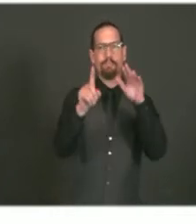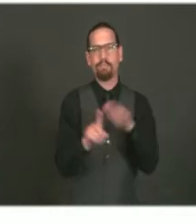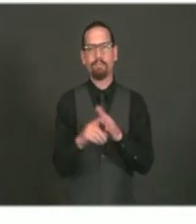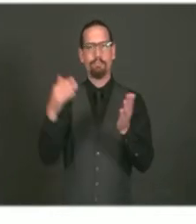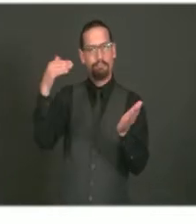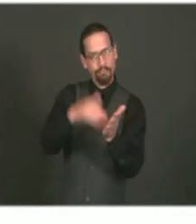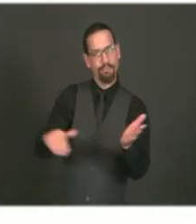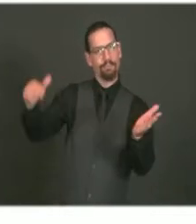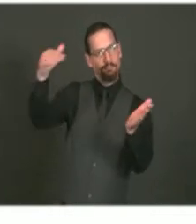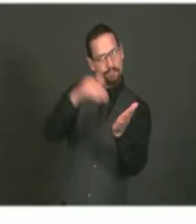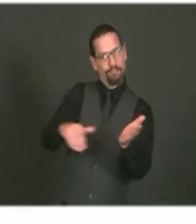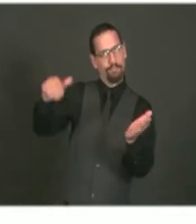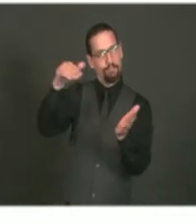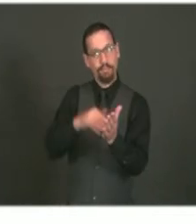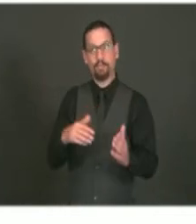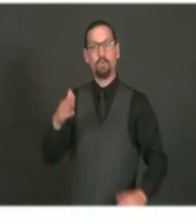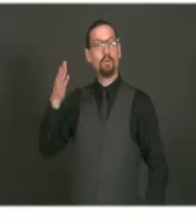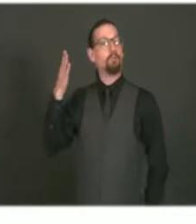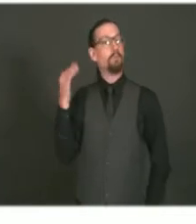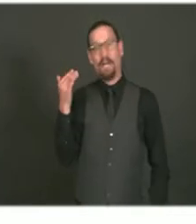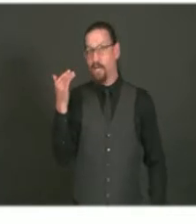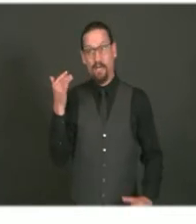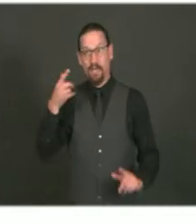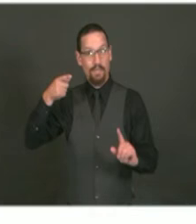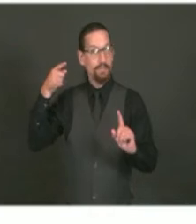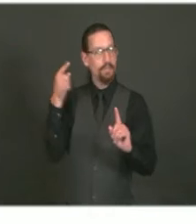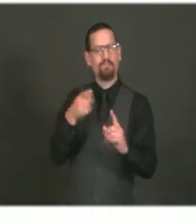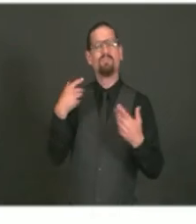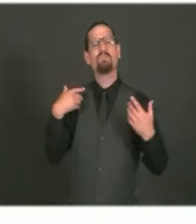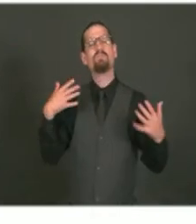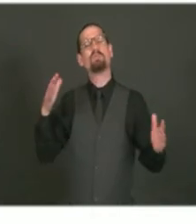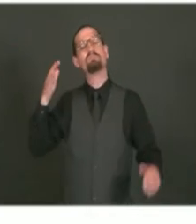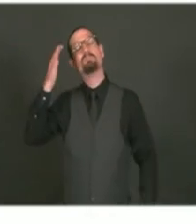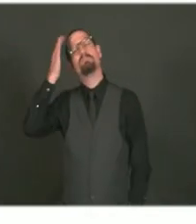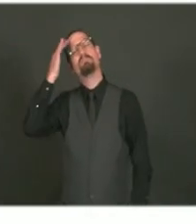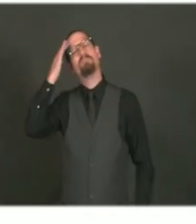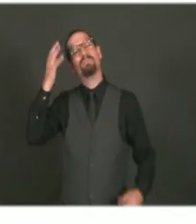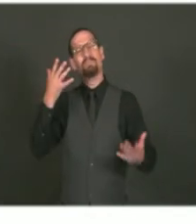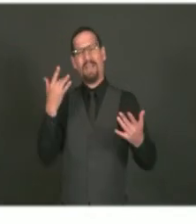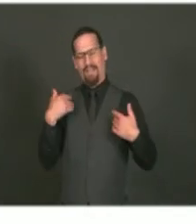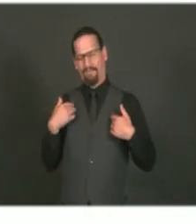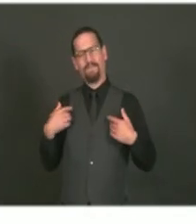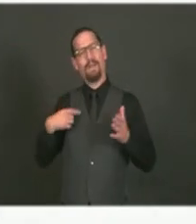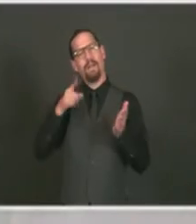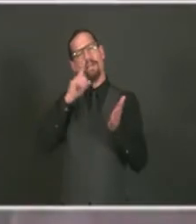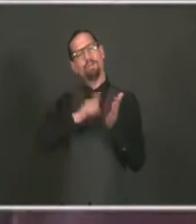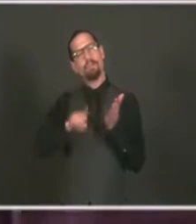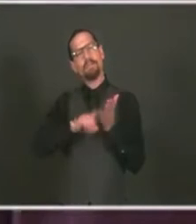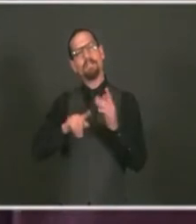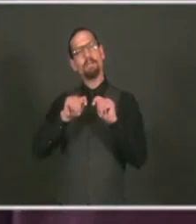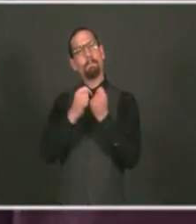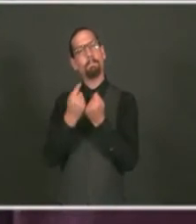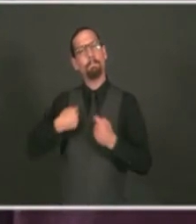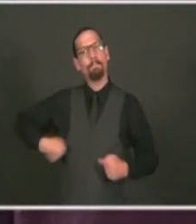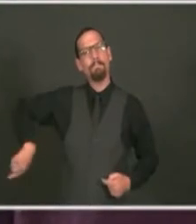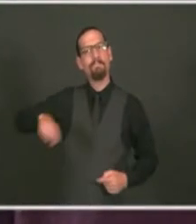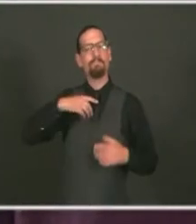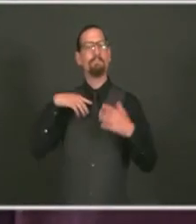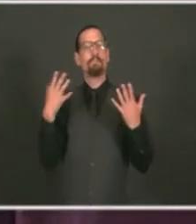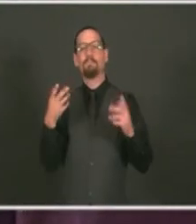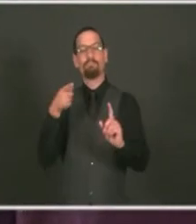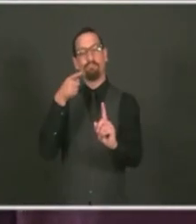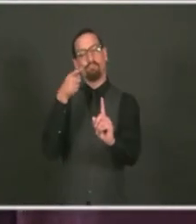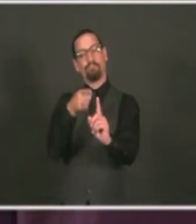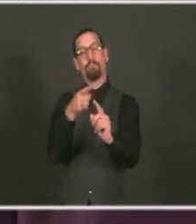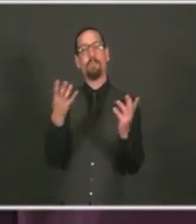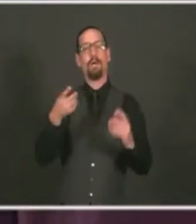which we know from our case investigations, is that college students are still socializing with different groups